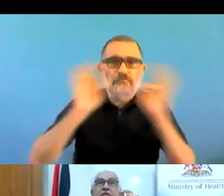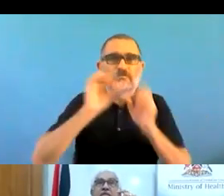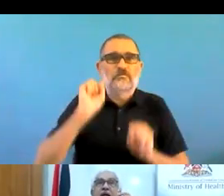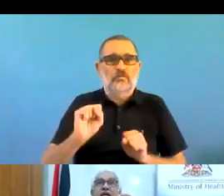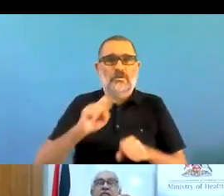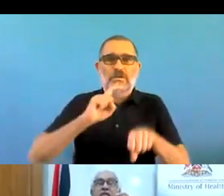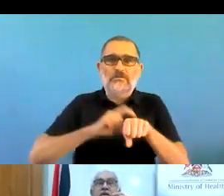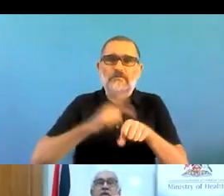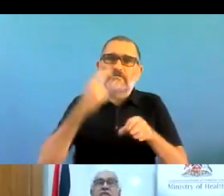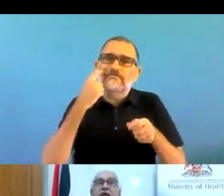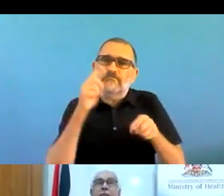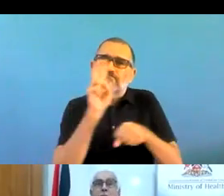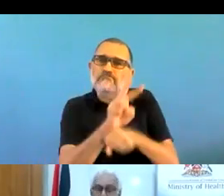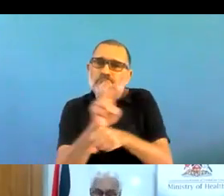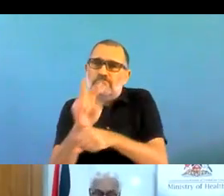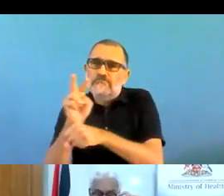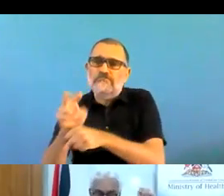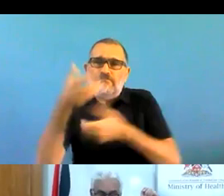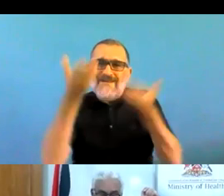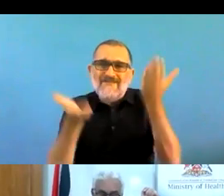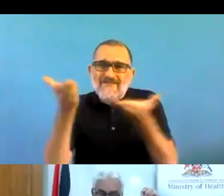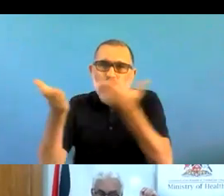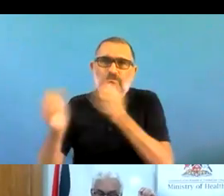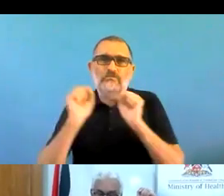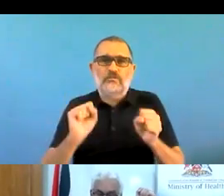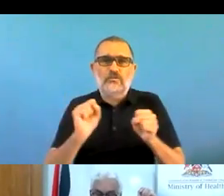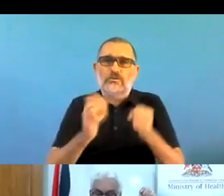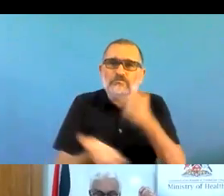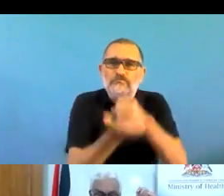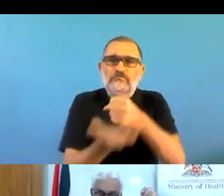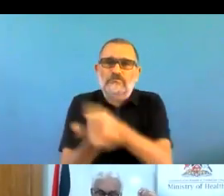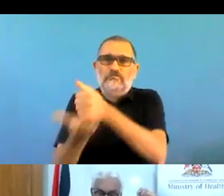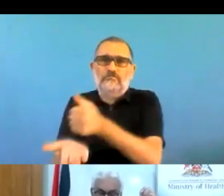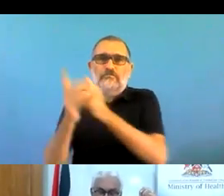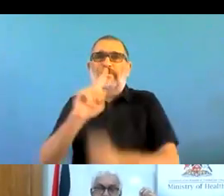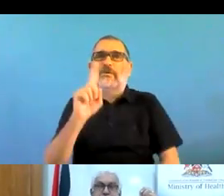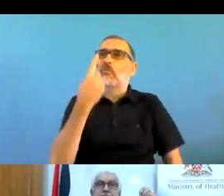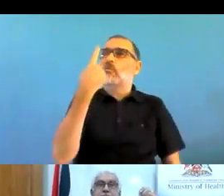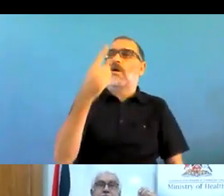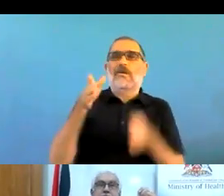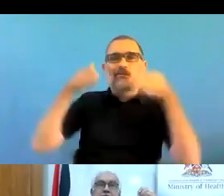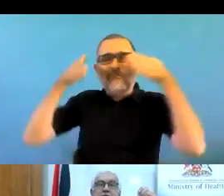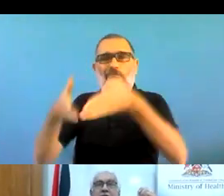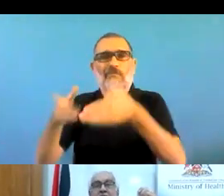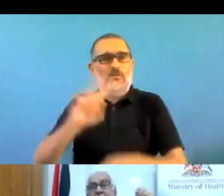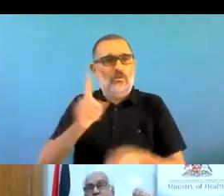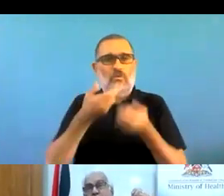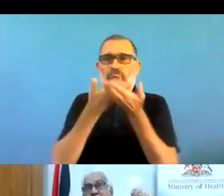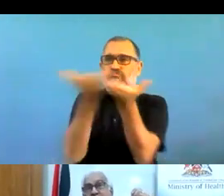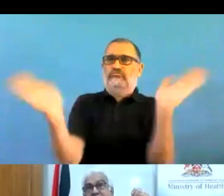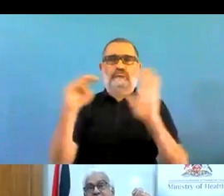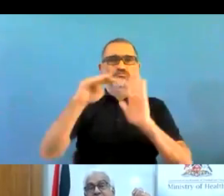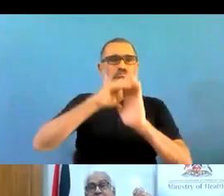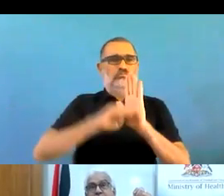will stand us in good step post-pandemic. And you must have an action plan. As I